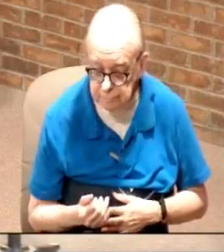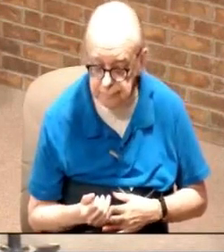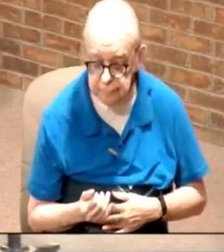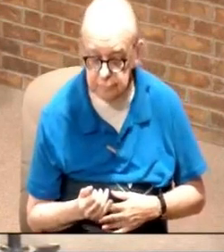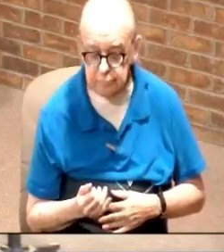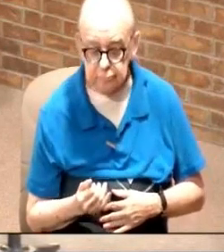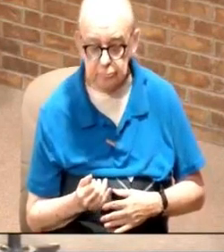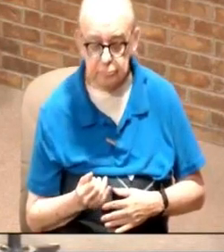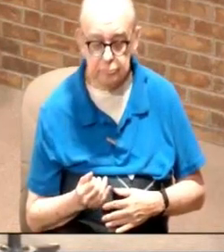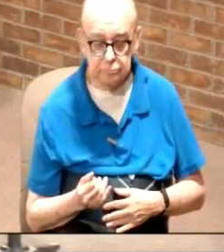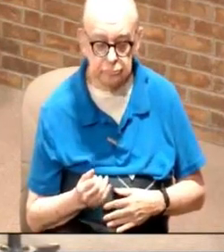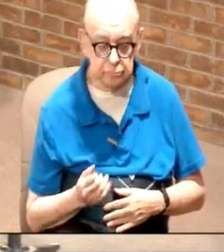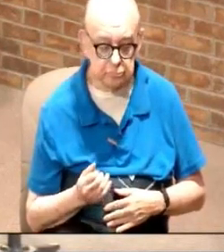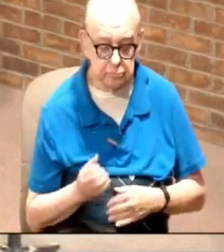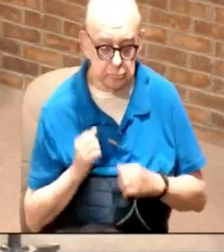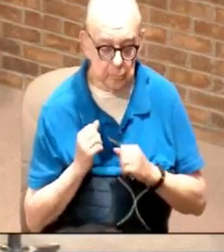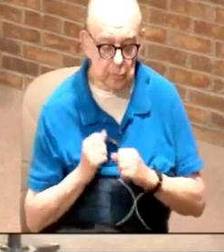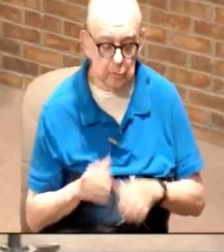to bless others